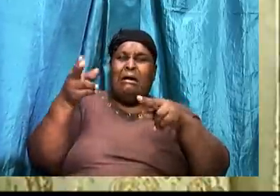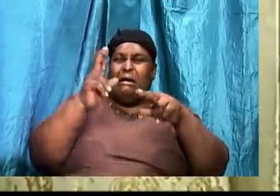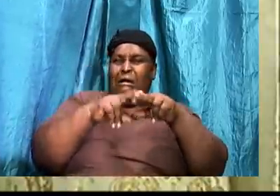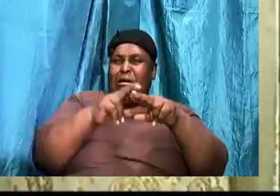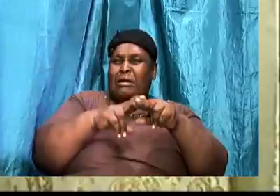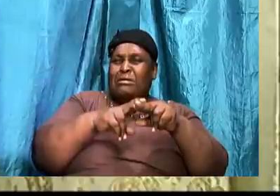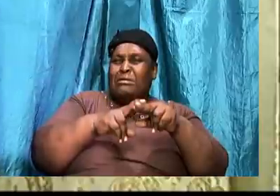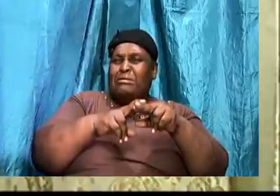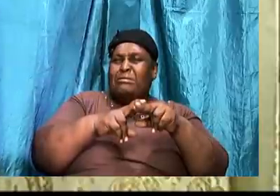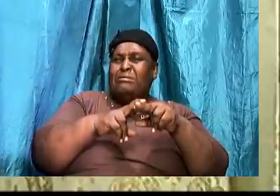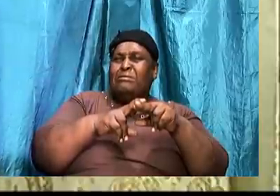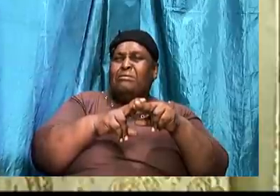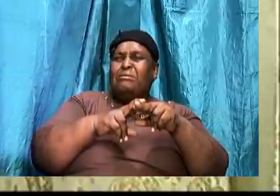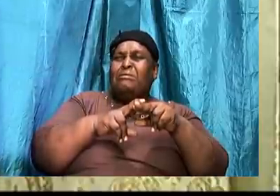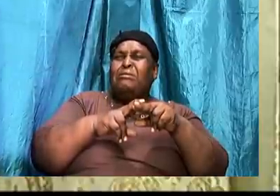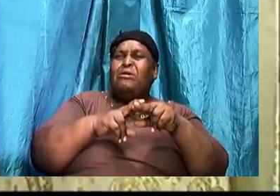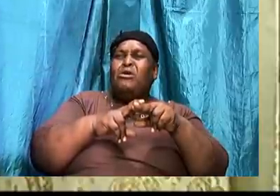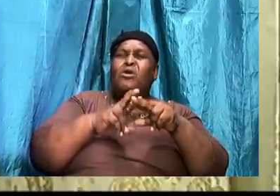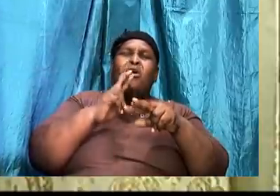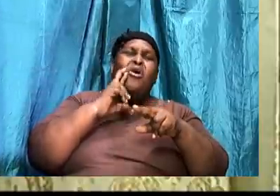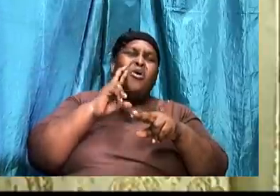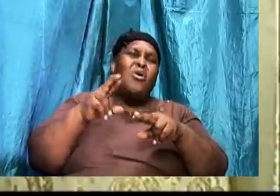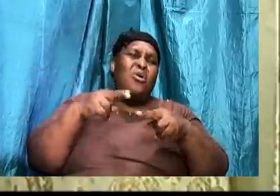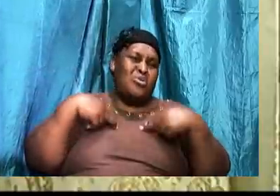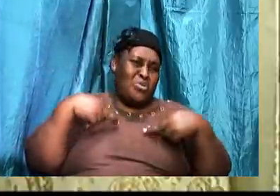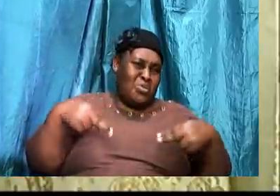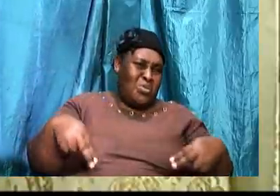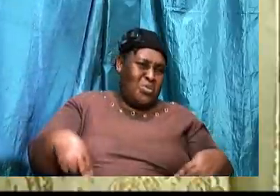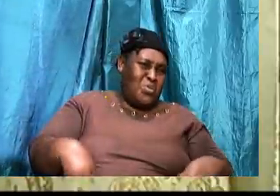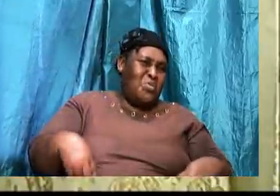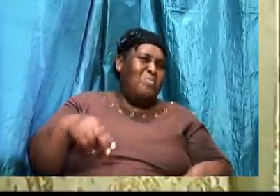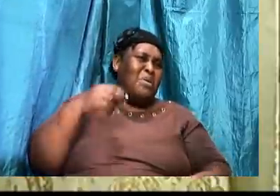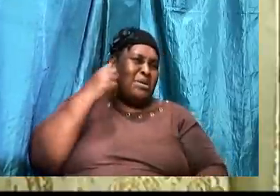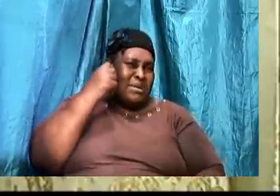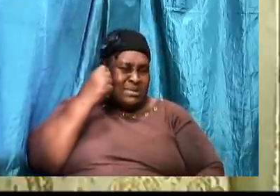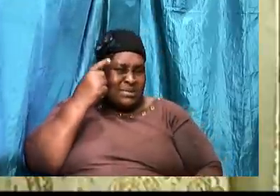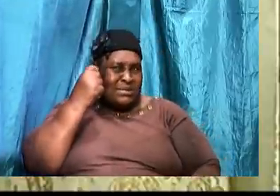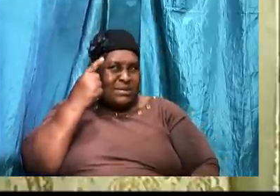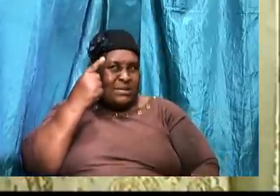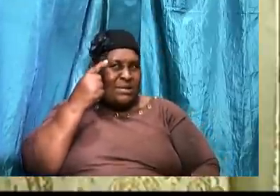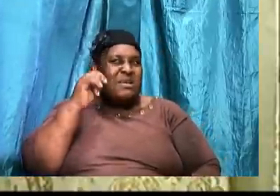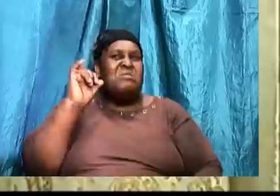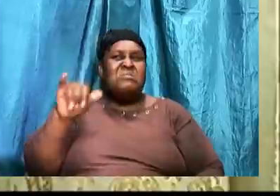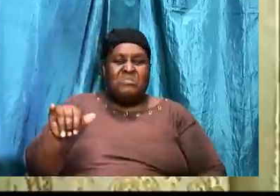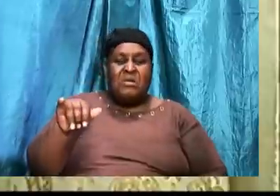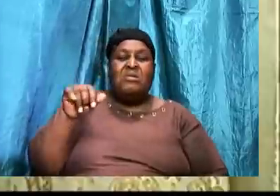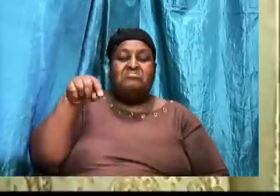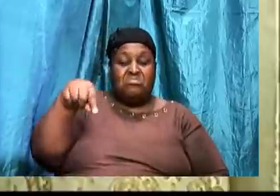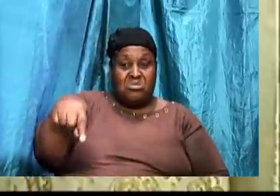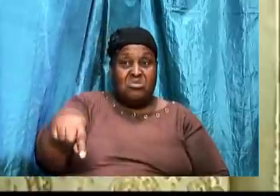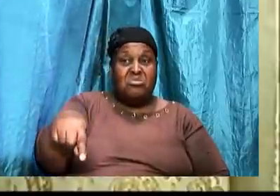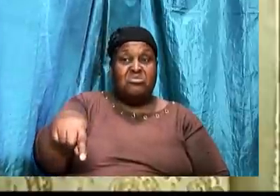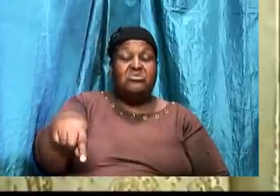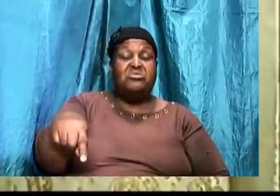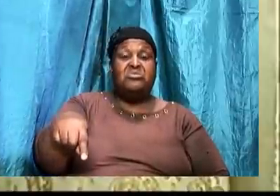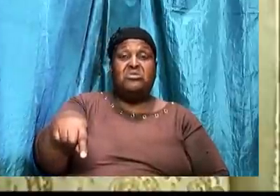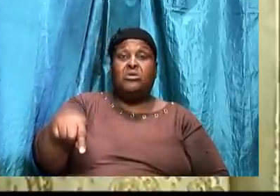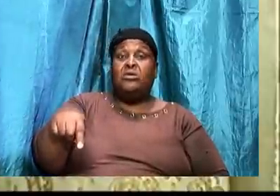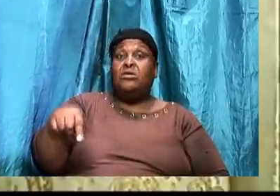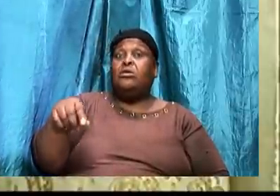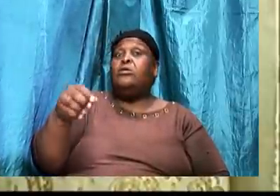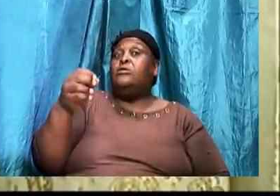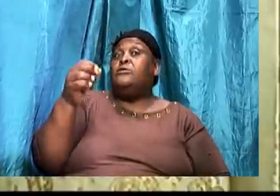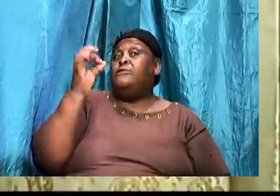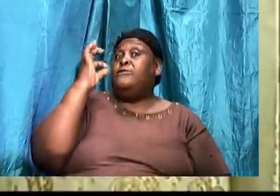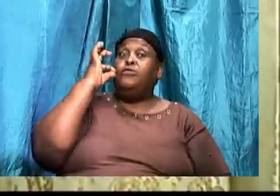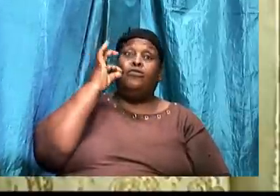herself that this fruit was good for her food. By suggesting that we should re-examine the clear